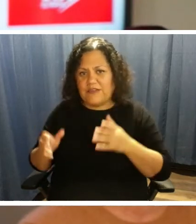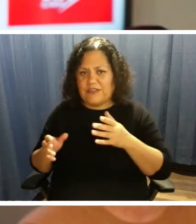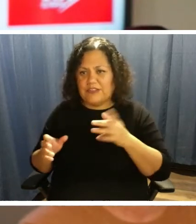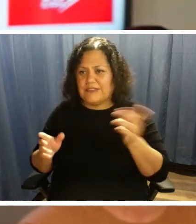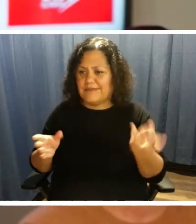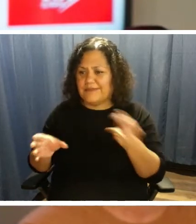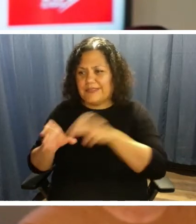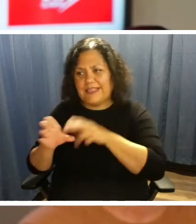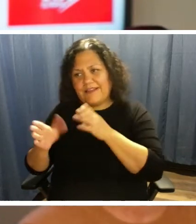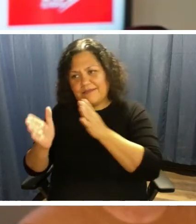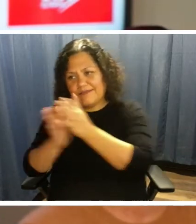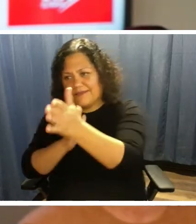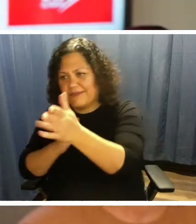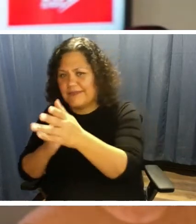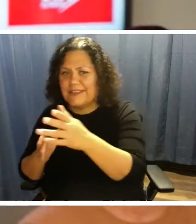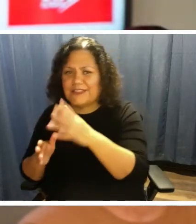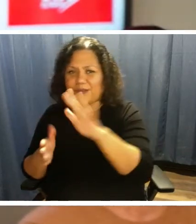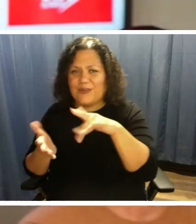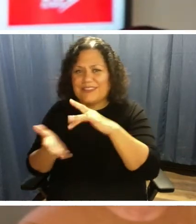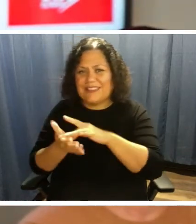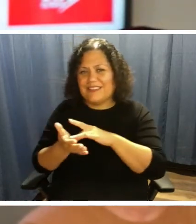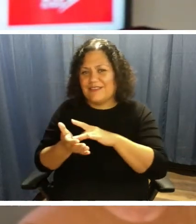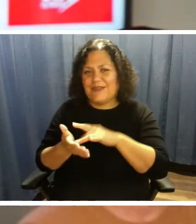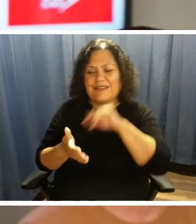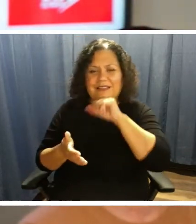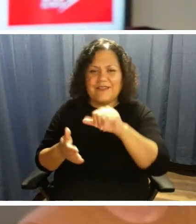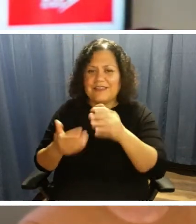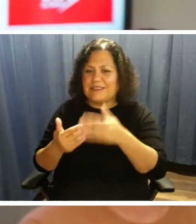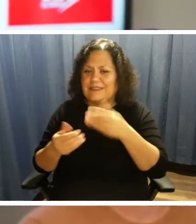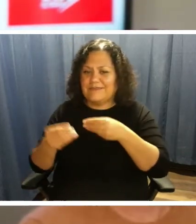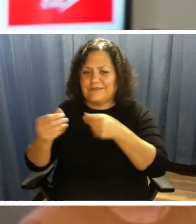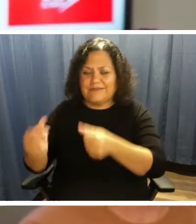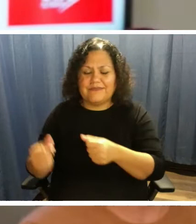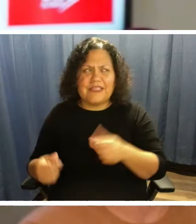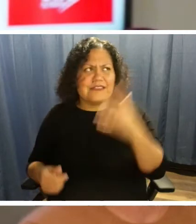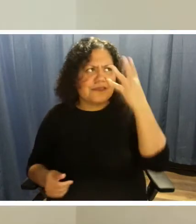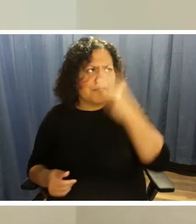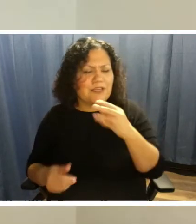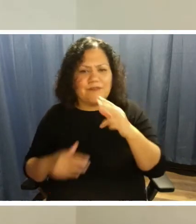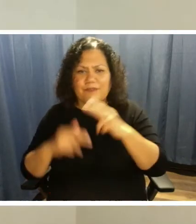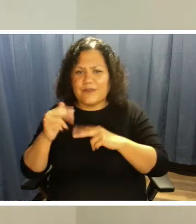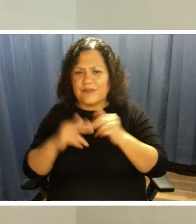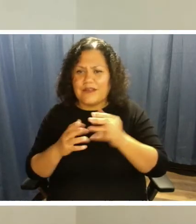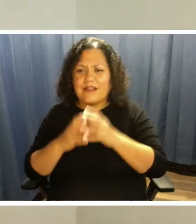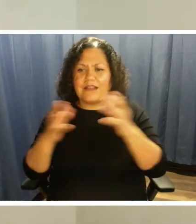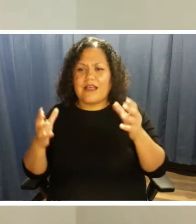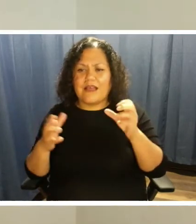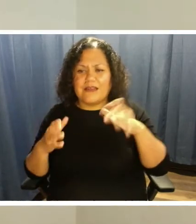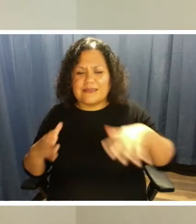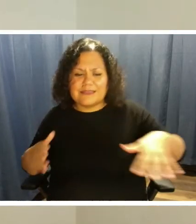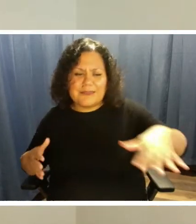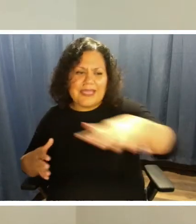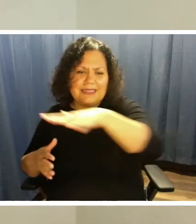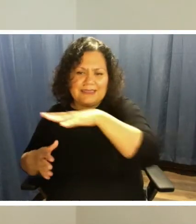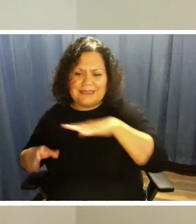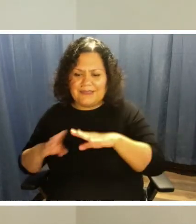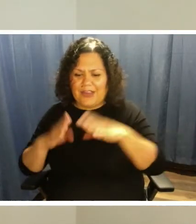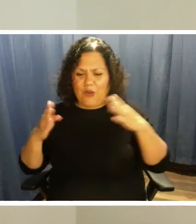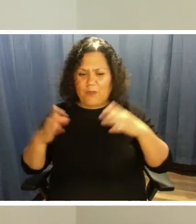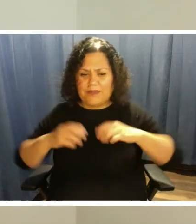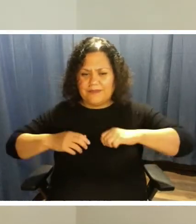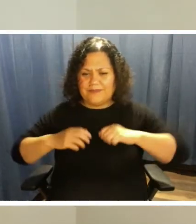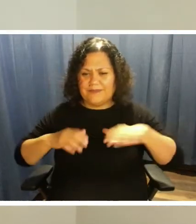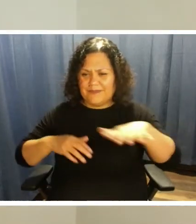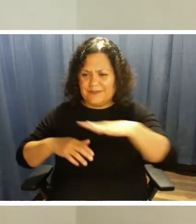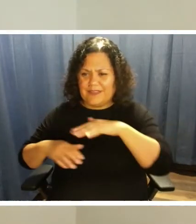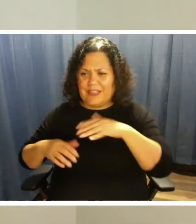So we're kind of centralized now, so we love it. It's great. a beautiful facility, lots of space. Right. And we're able to do everything under one roof,